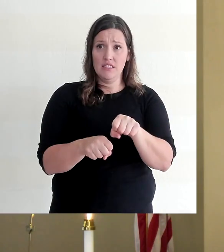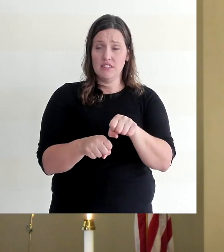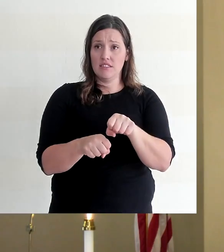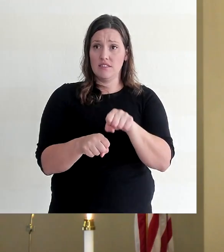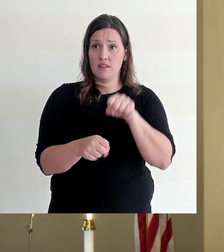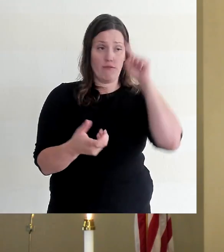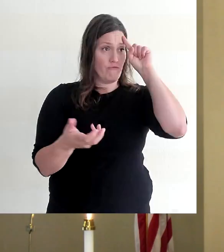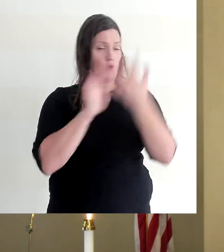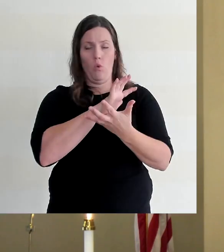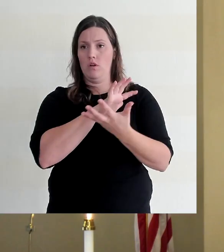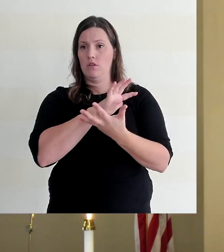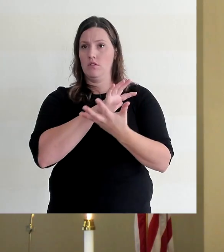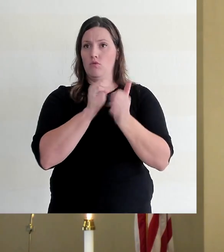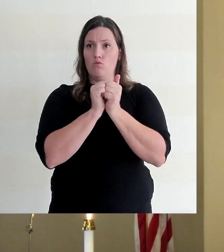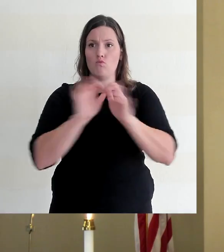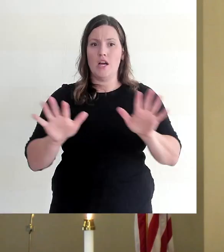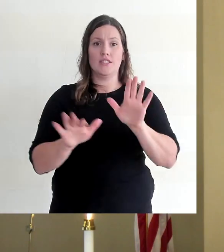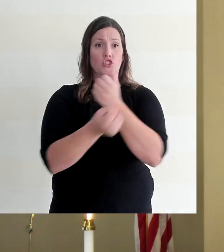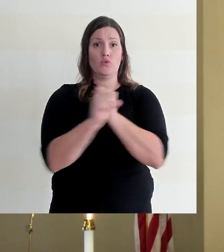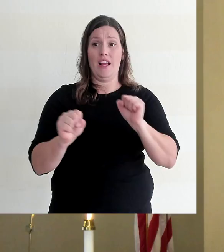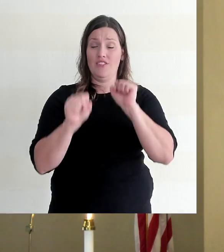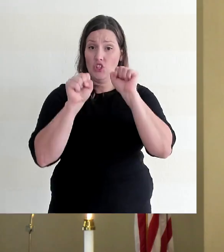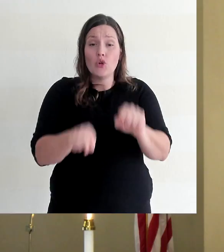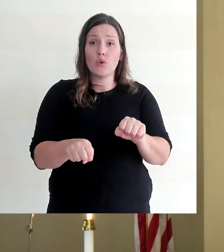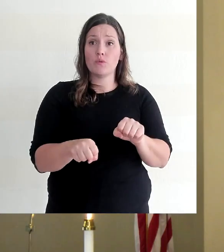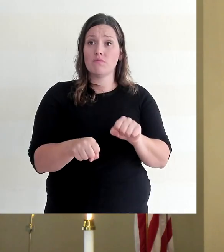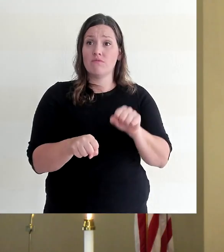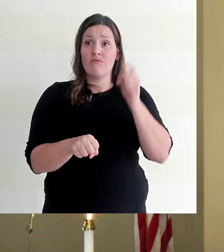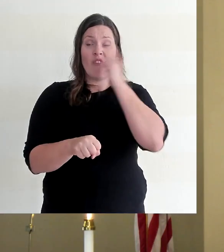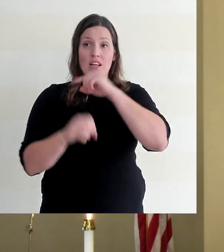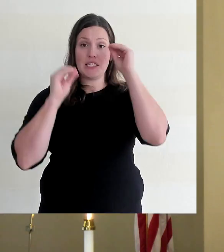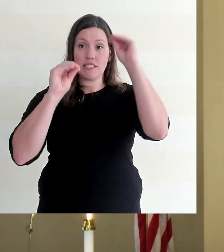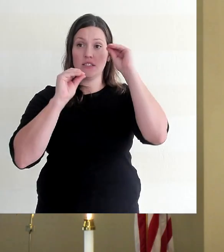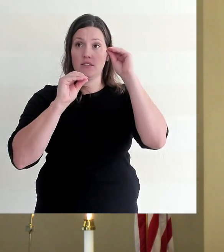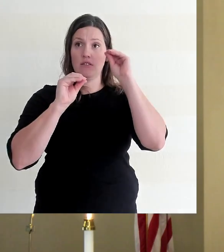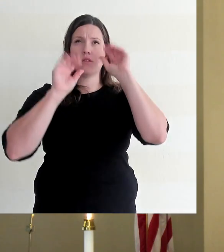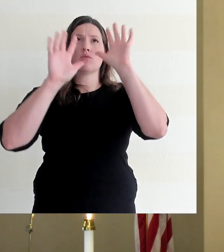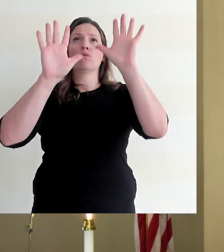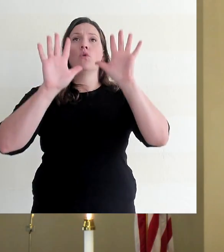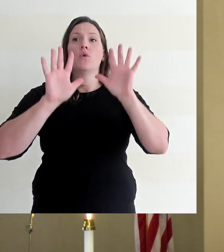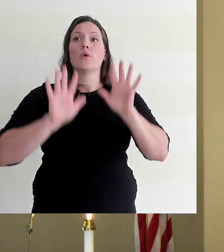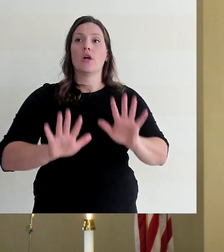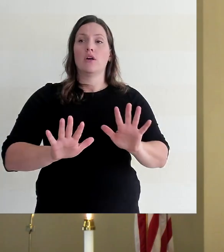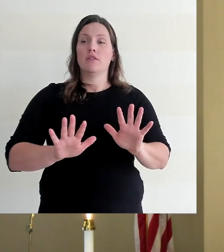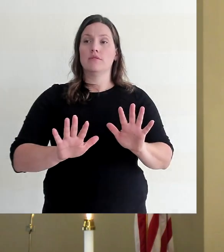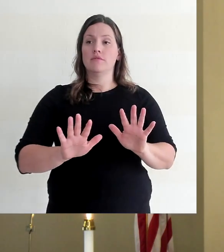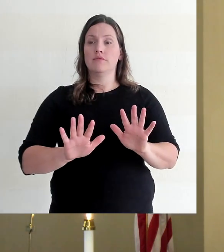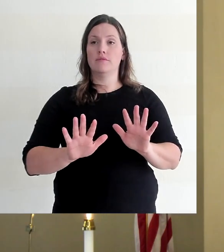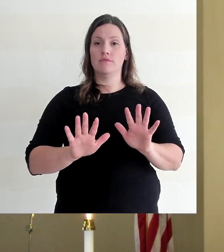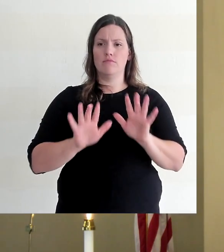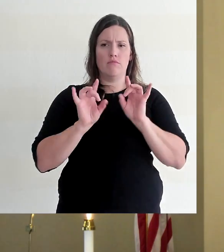and you can lose your salvation. False doctrine is a great danger.